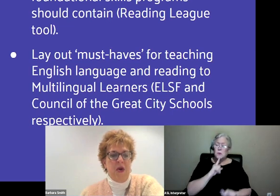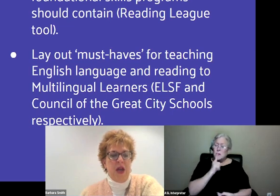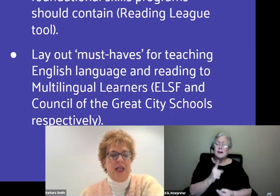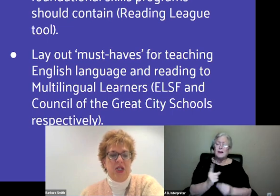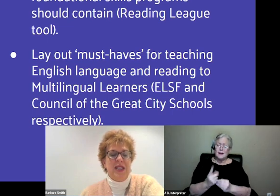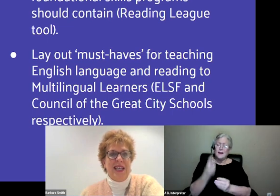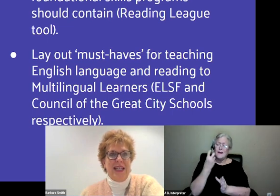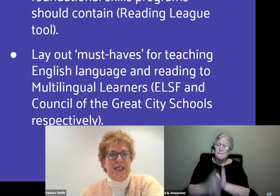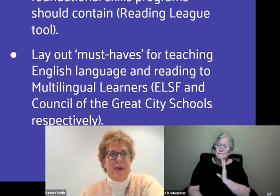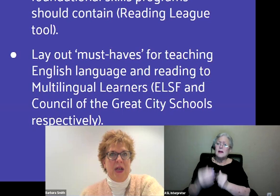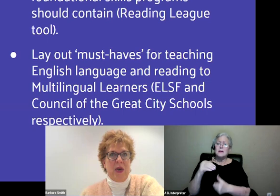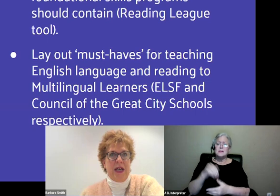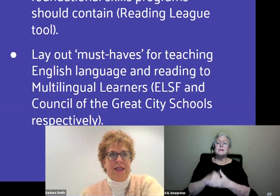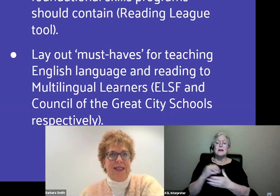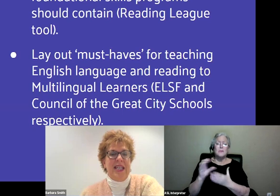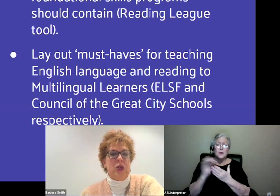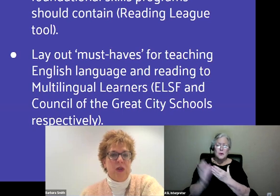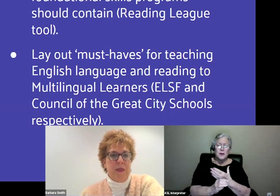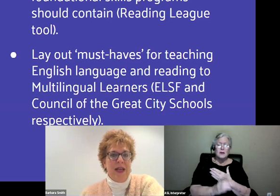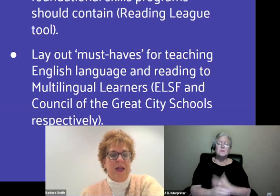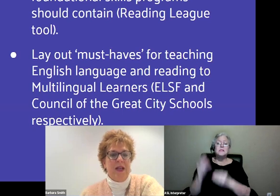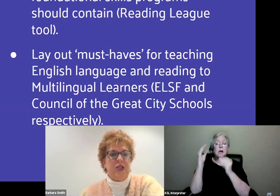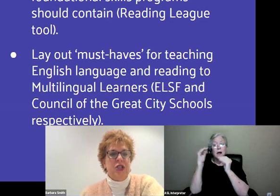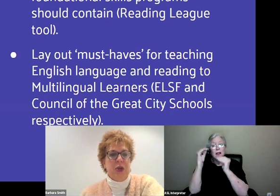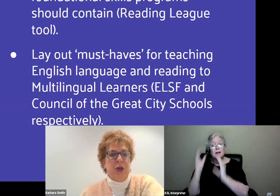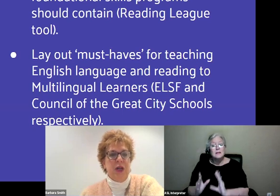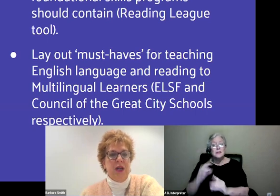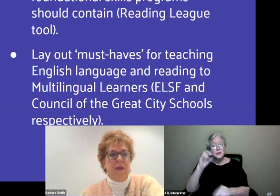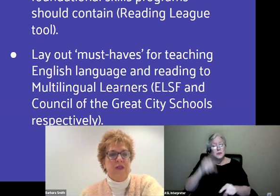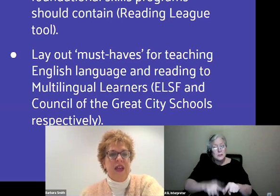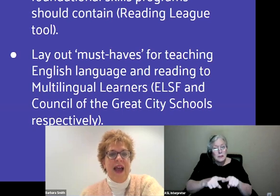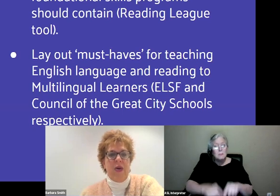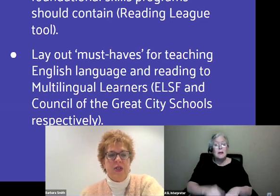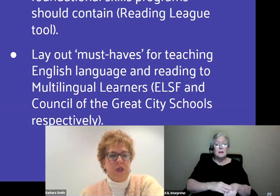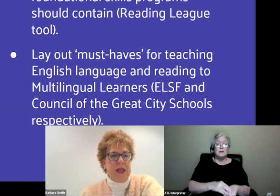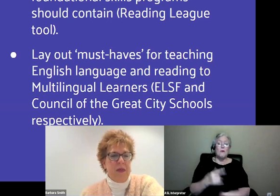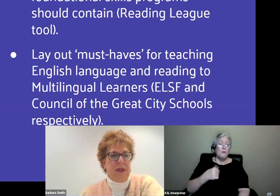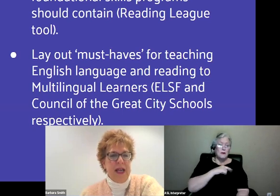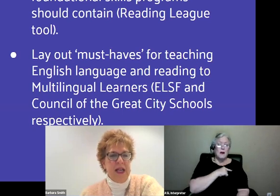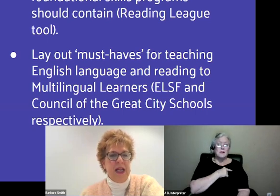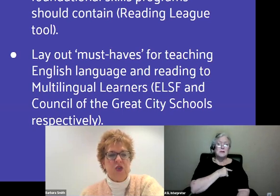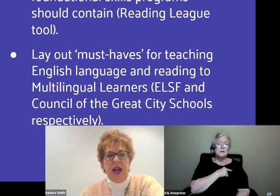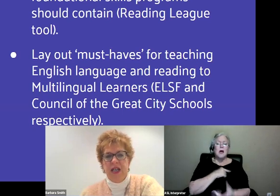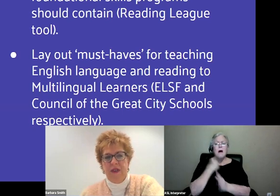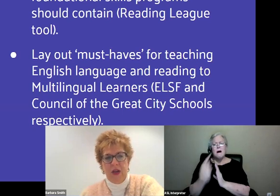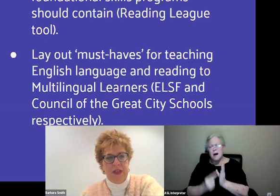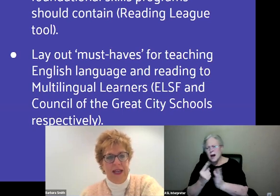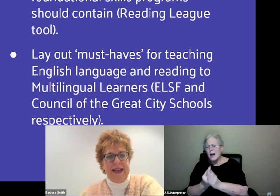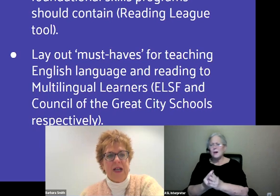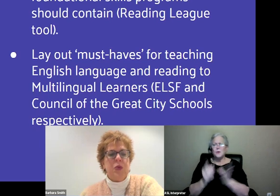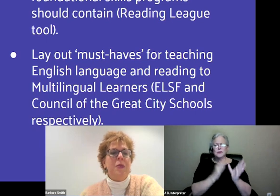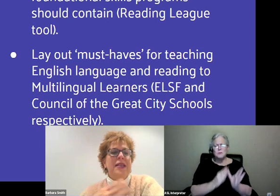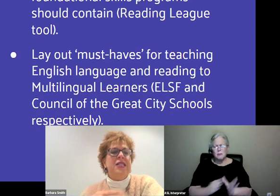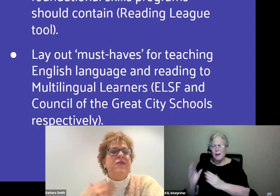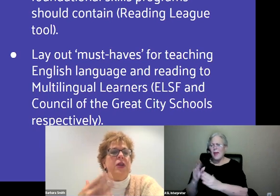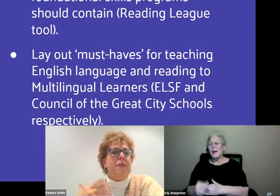And in addition to the kids depending on us, the teachers are depending on us, too, because the hours they're spending planning, trying to figure things